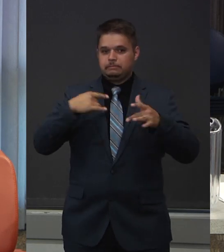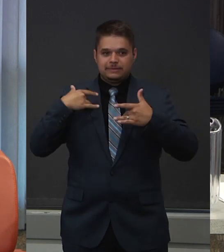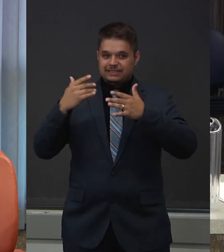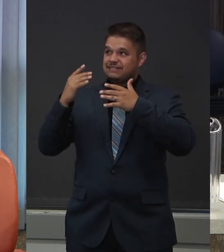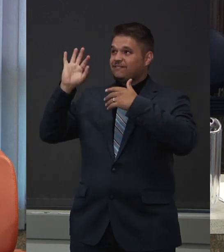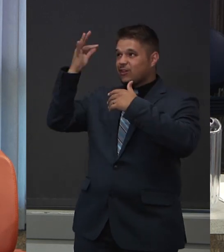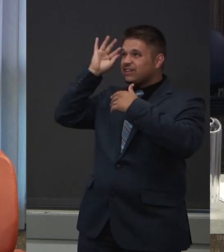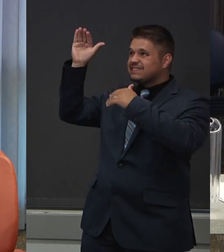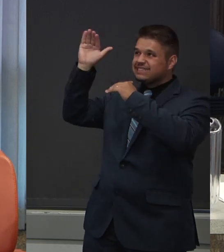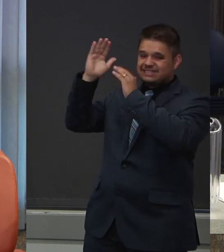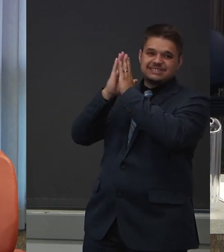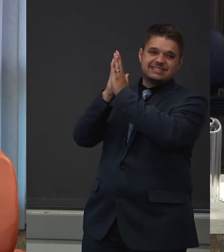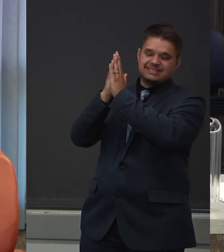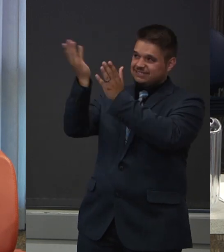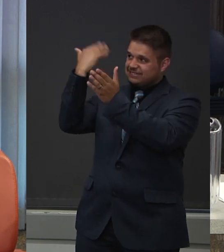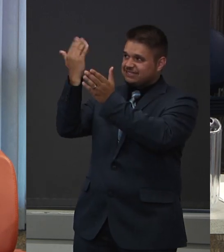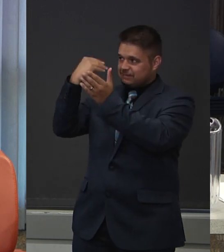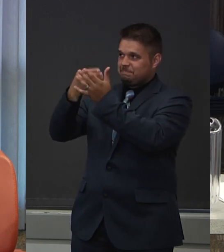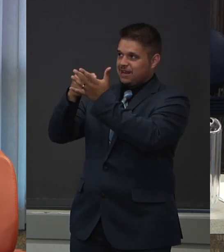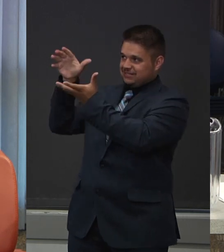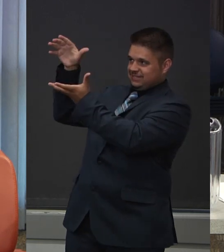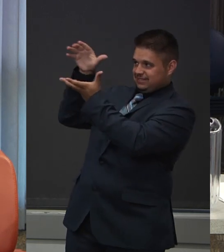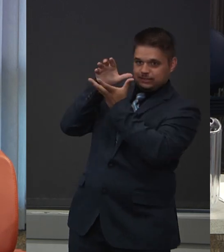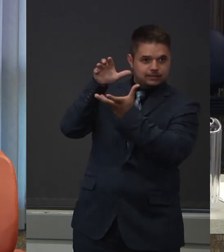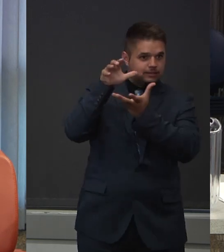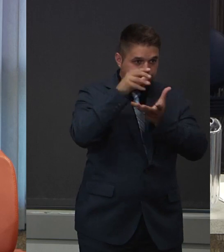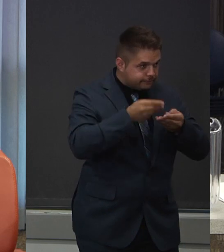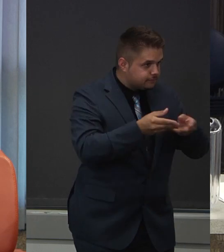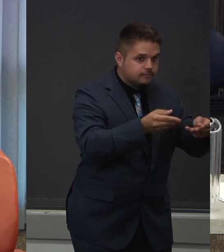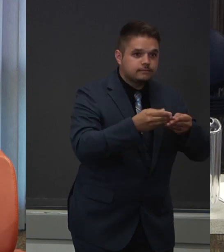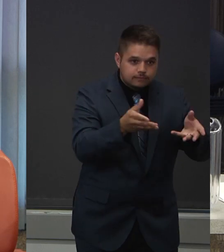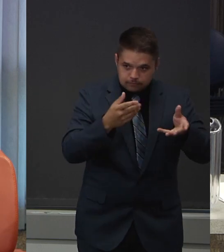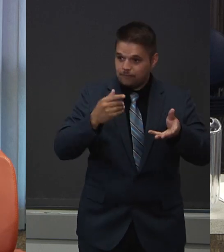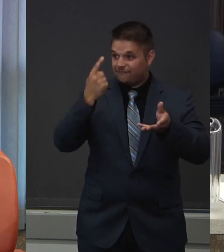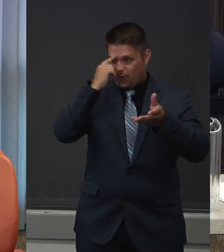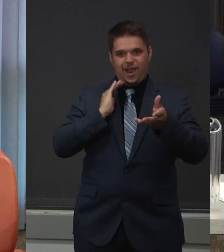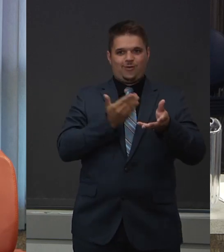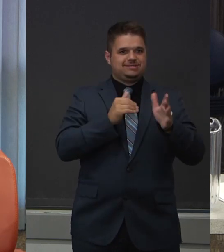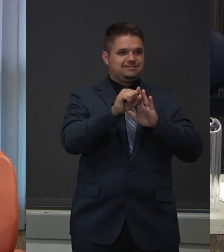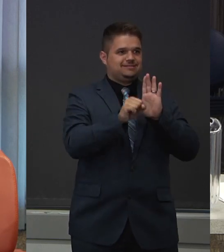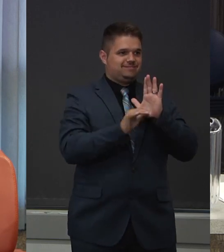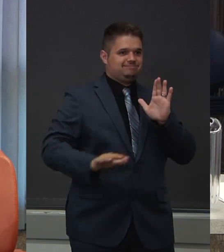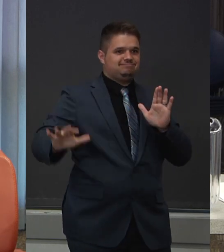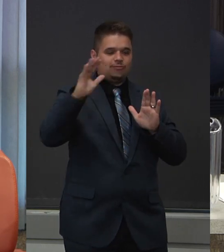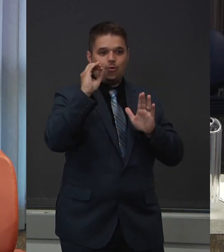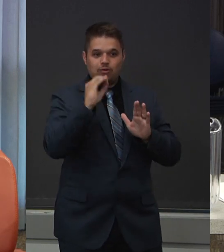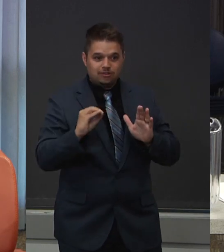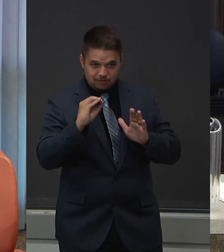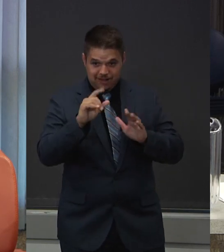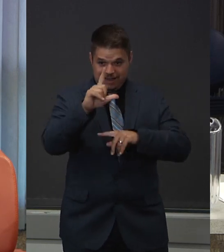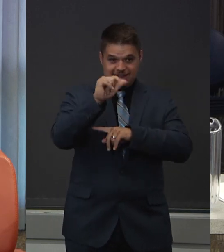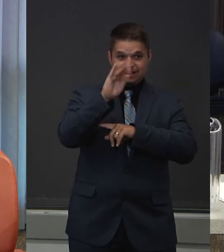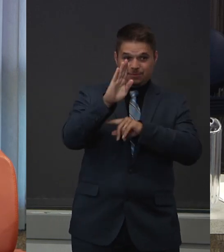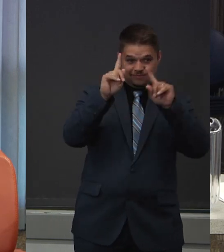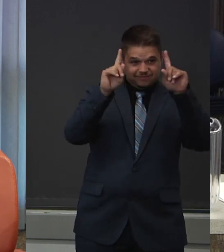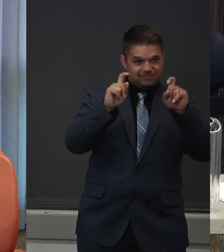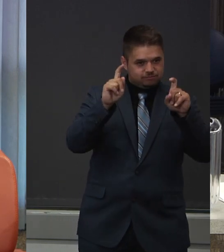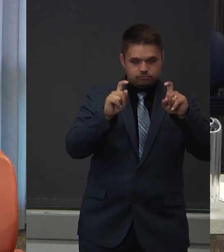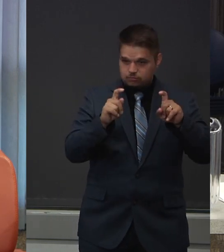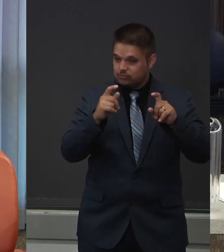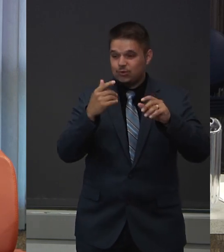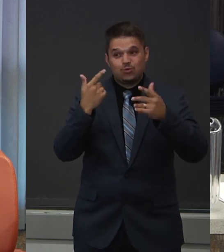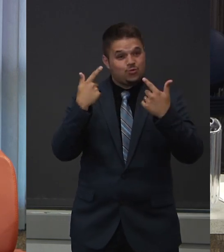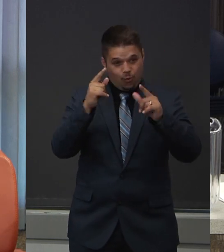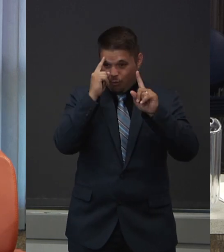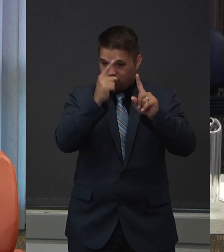to allocate more supplies to our state. We need our labs to be able to turn results around within one to two